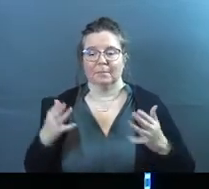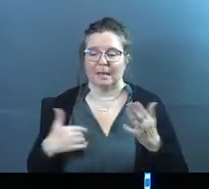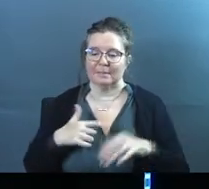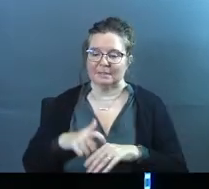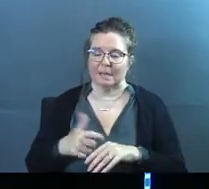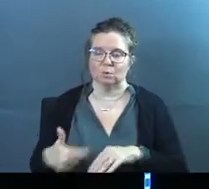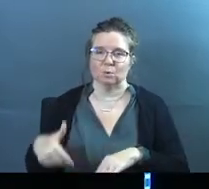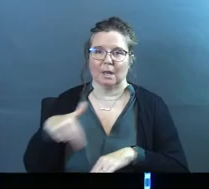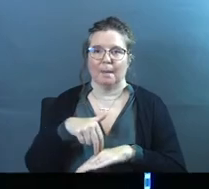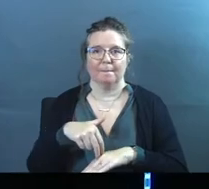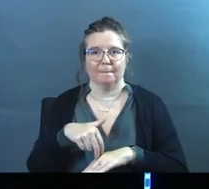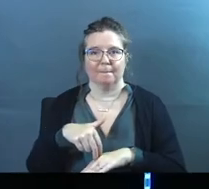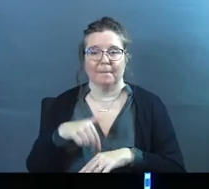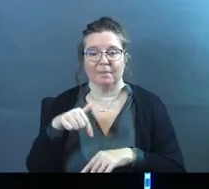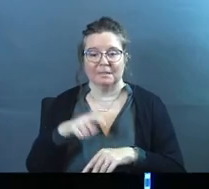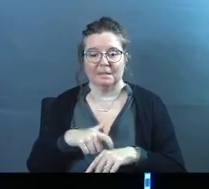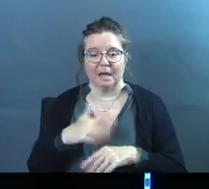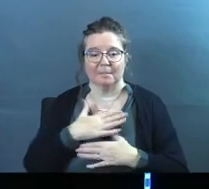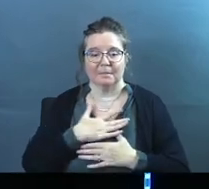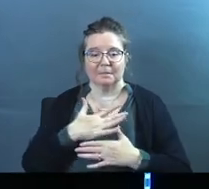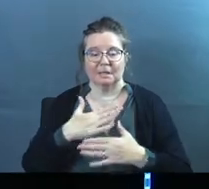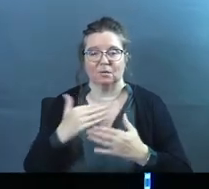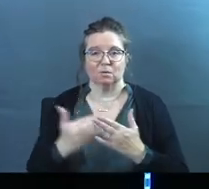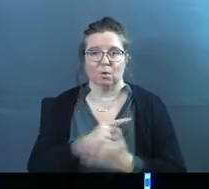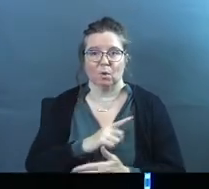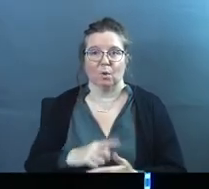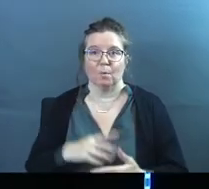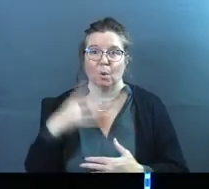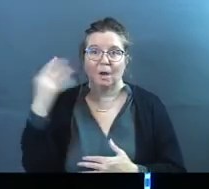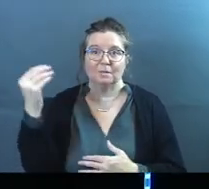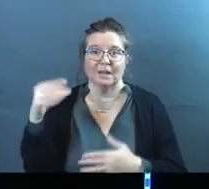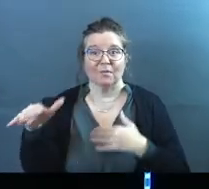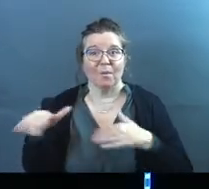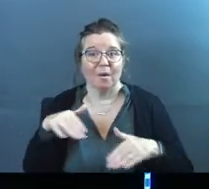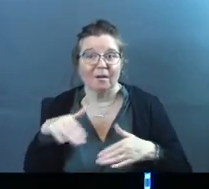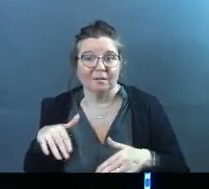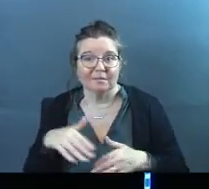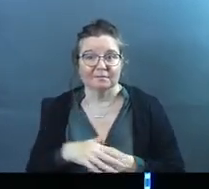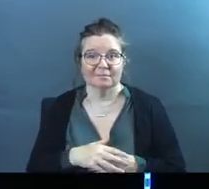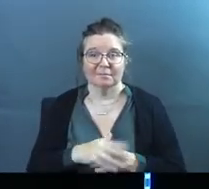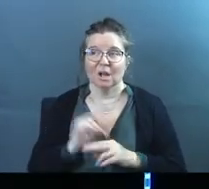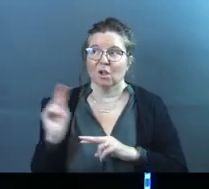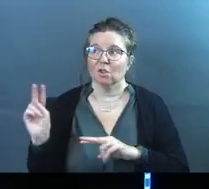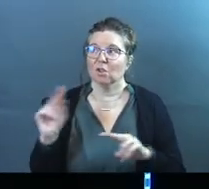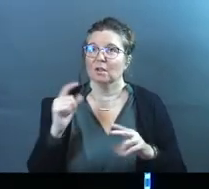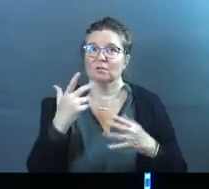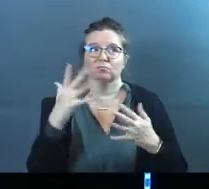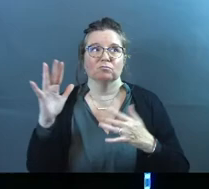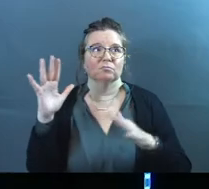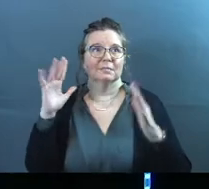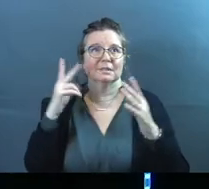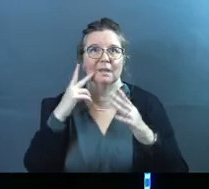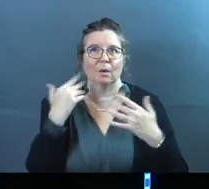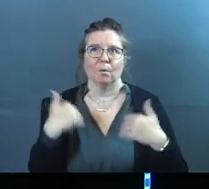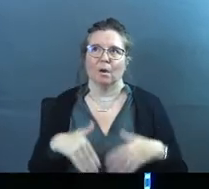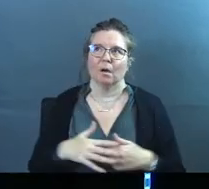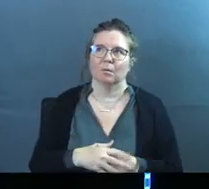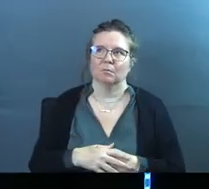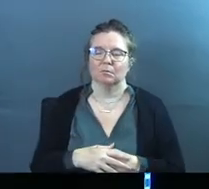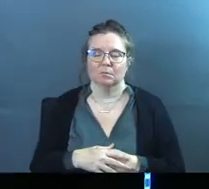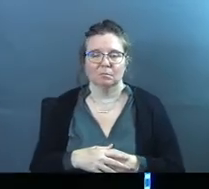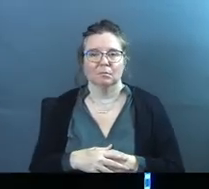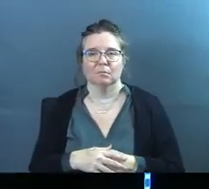Maybe it's time to get up and this time sing a new song to the Lord by going outside for a walk and looking at the creation of God and saying, wow,